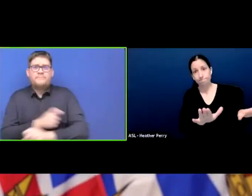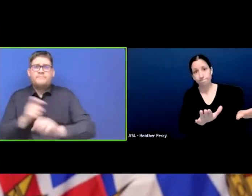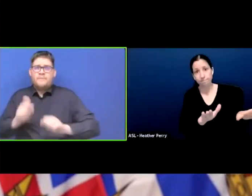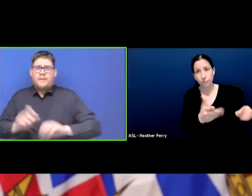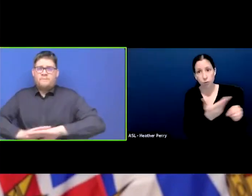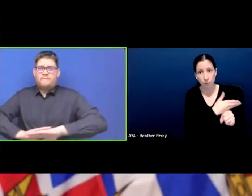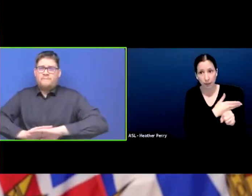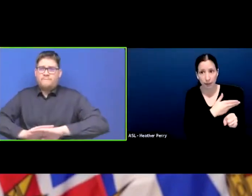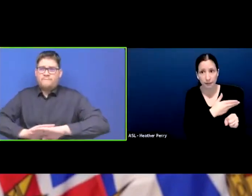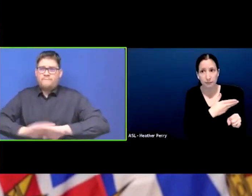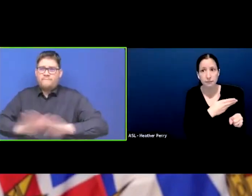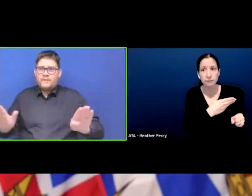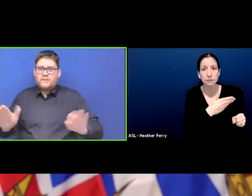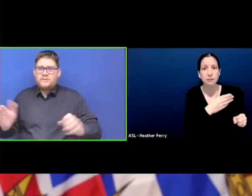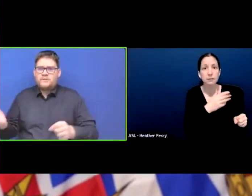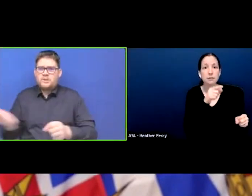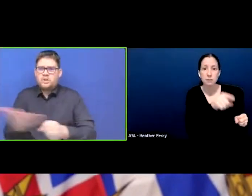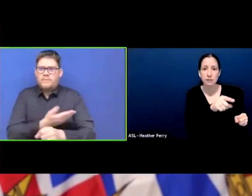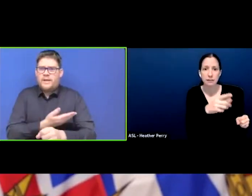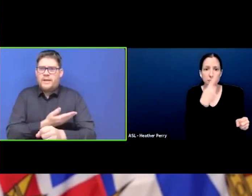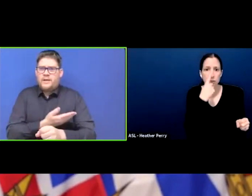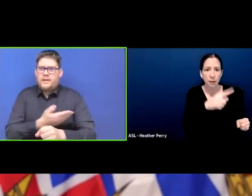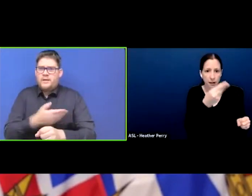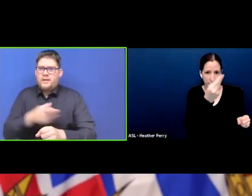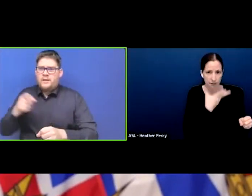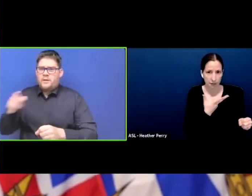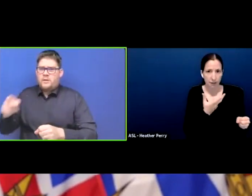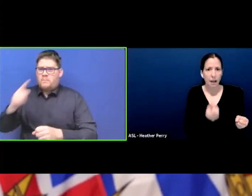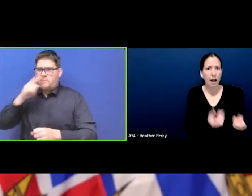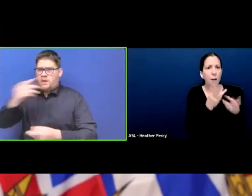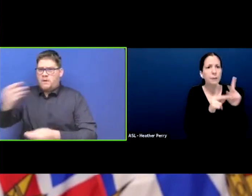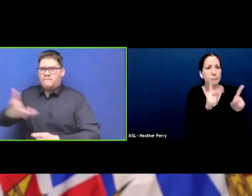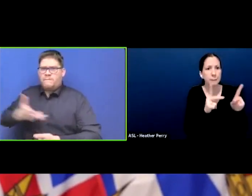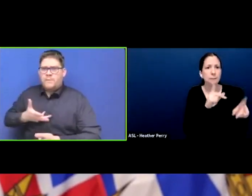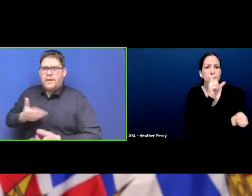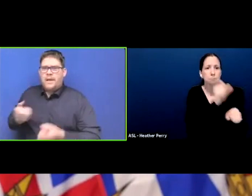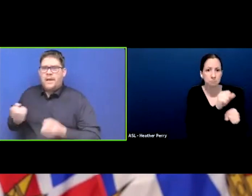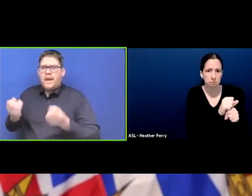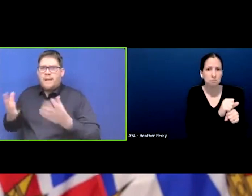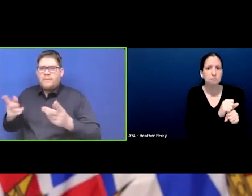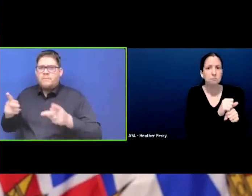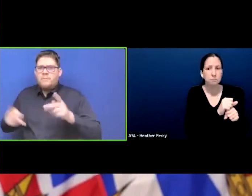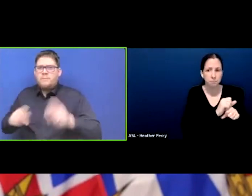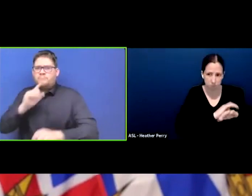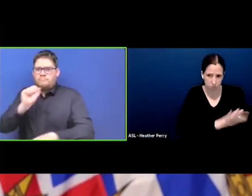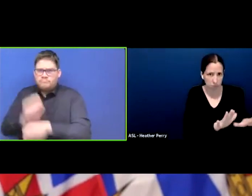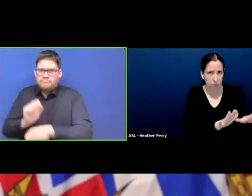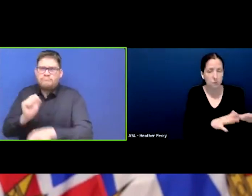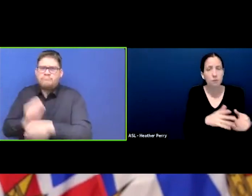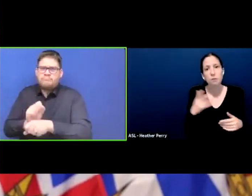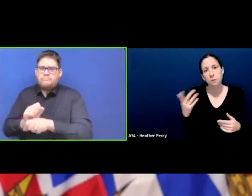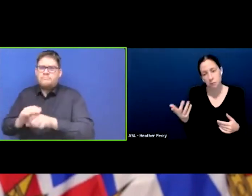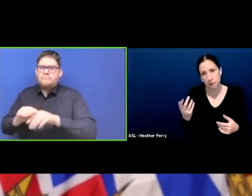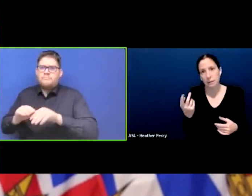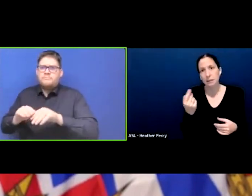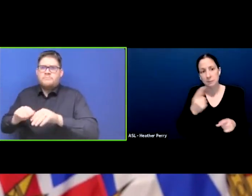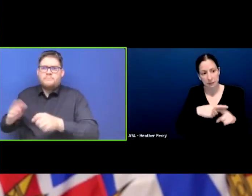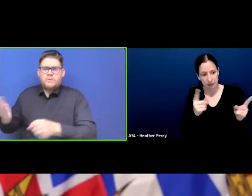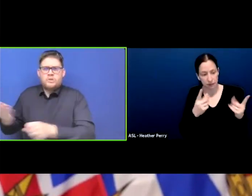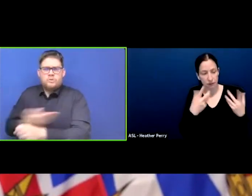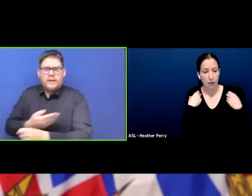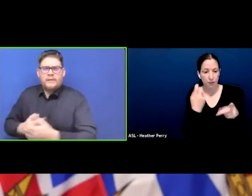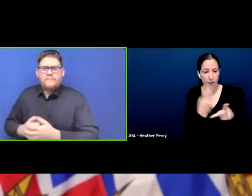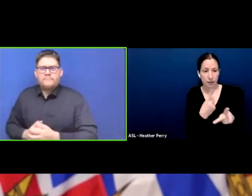people who are imminently going to be terminated? We will. mean, the long-term care sector is slightly different than the health care sector, as you know, Shannon,